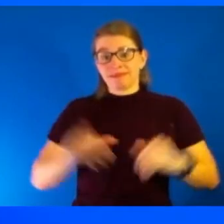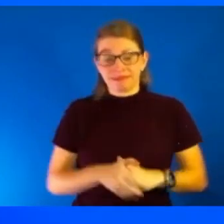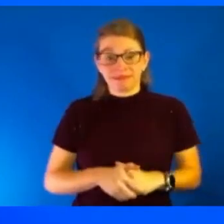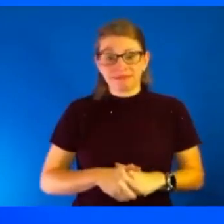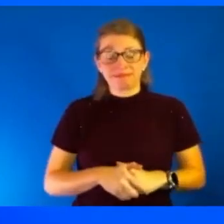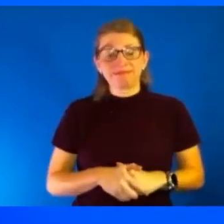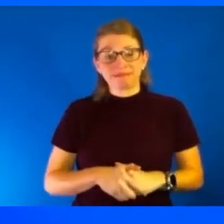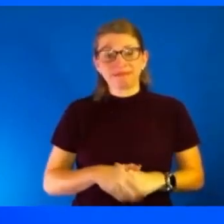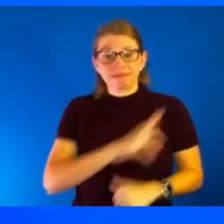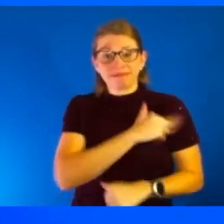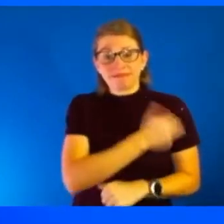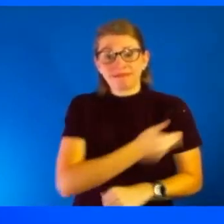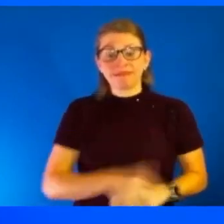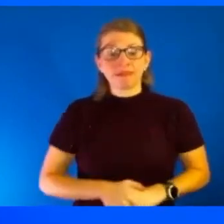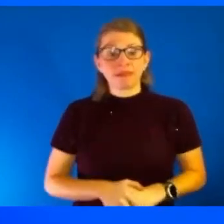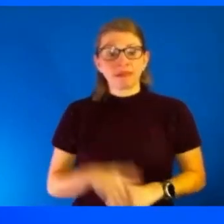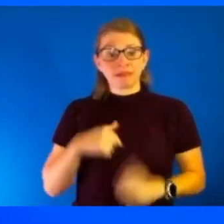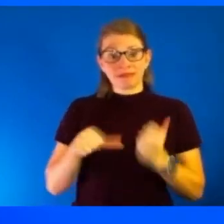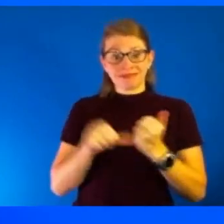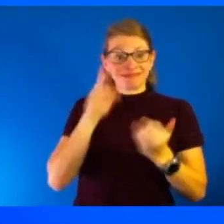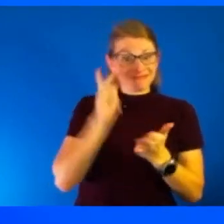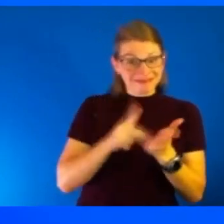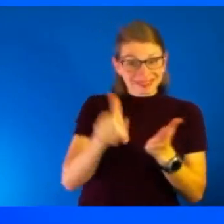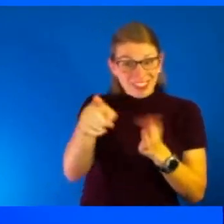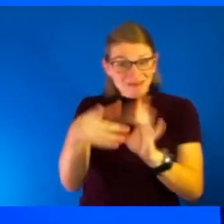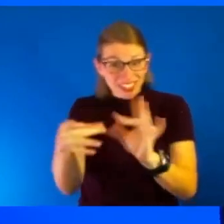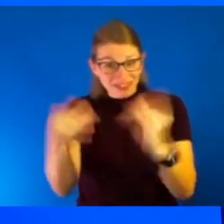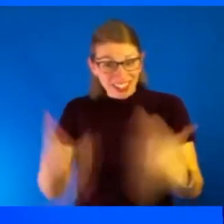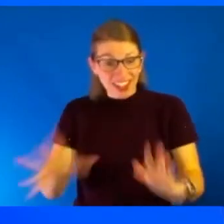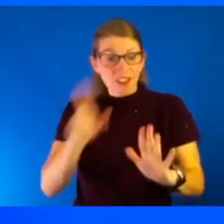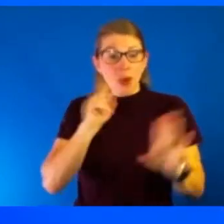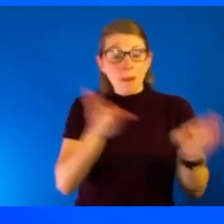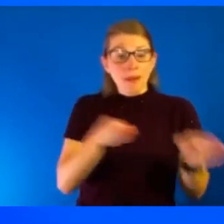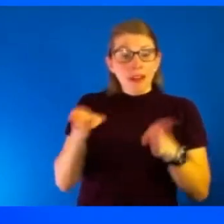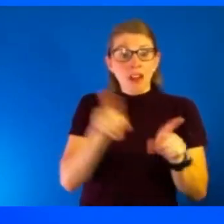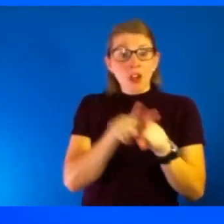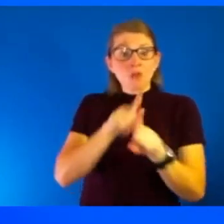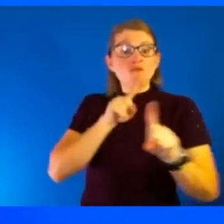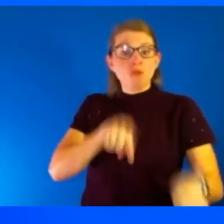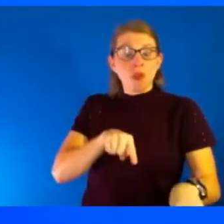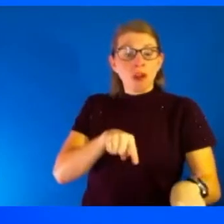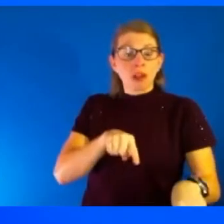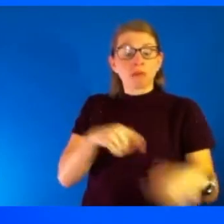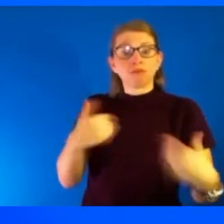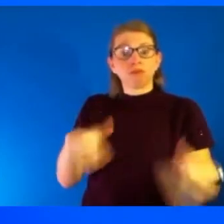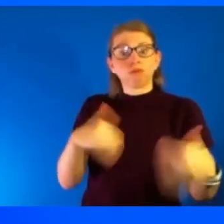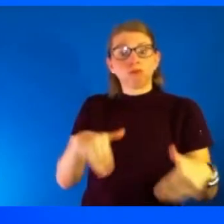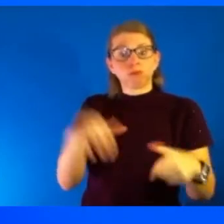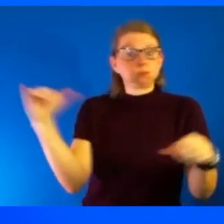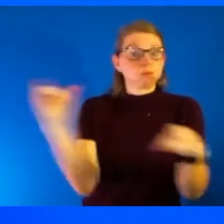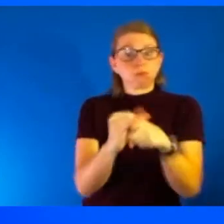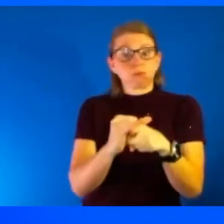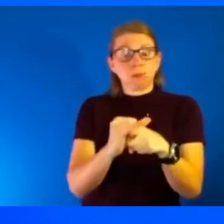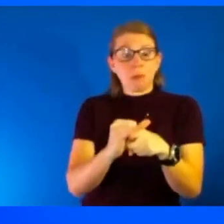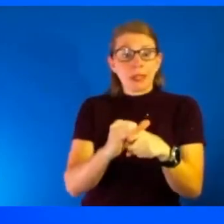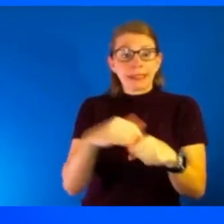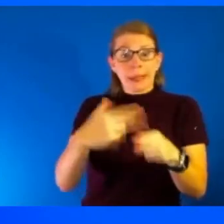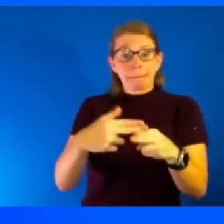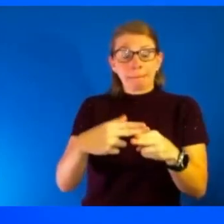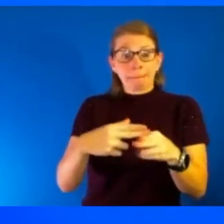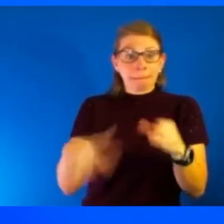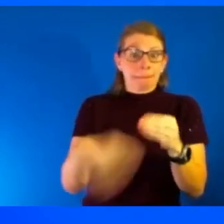So I am the Assistant Secretary, as you mentioned, for Preparedness and Response, which is quite a mouthful. We are the youngest